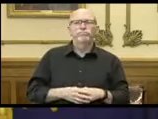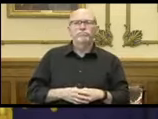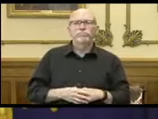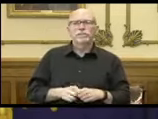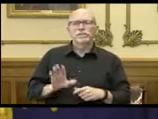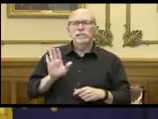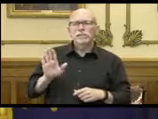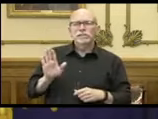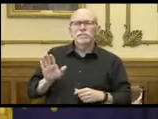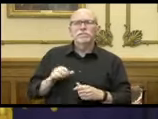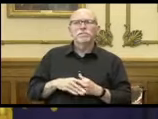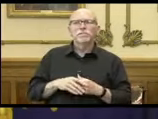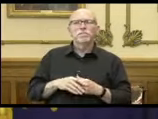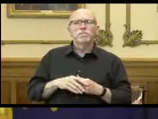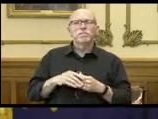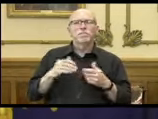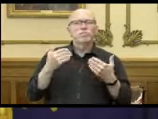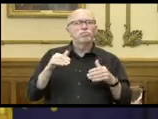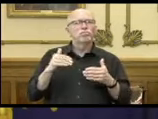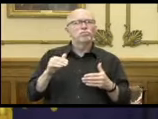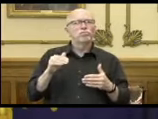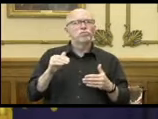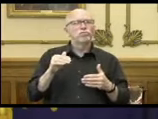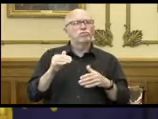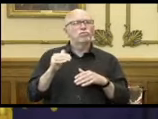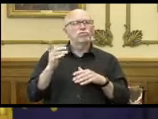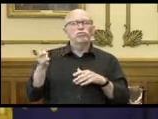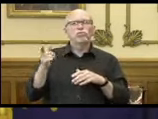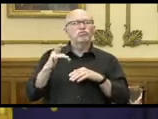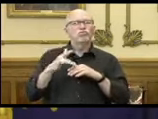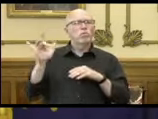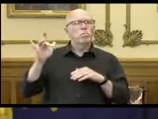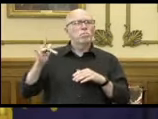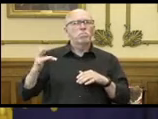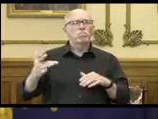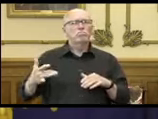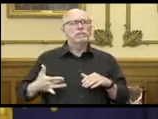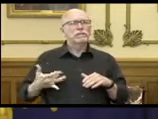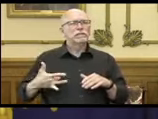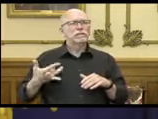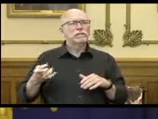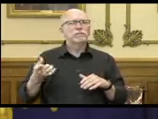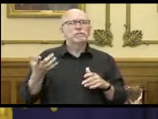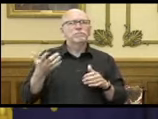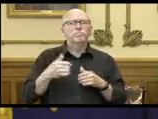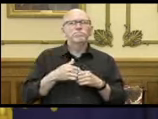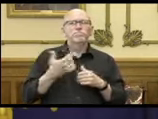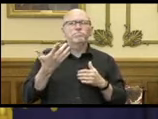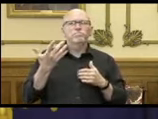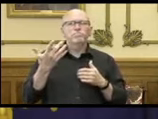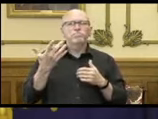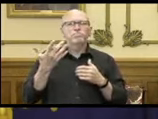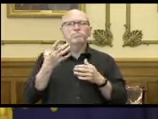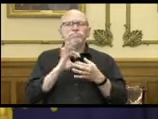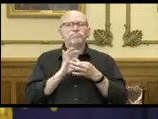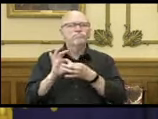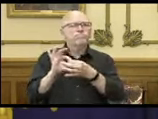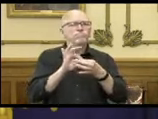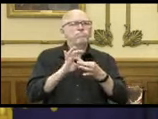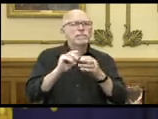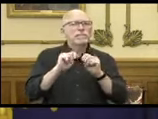keen sense of building a team,